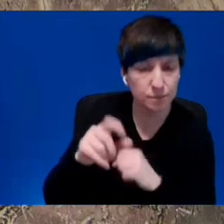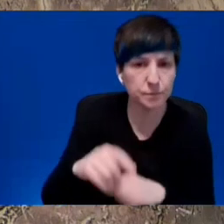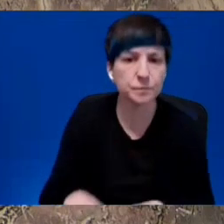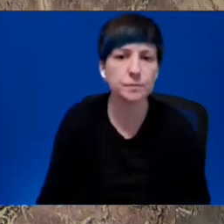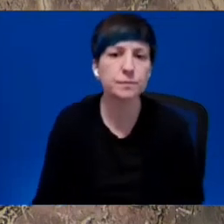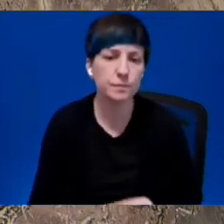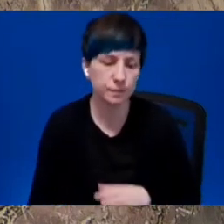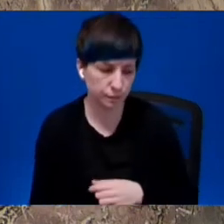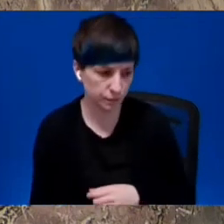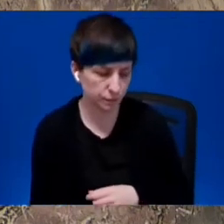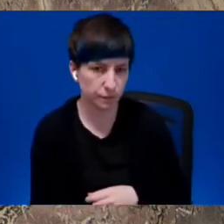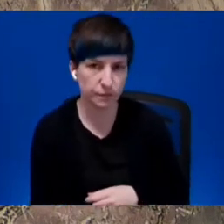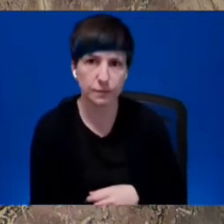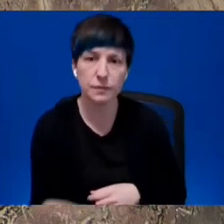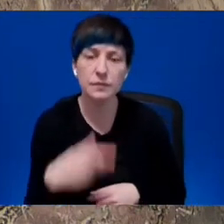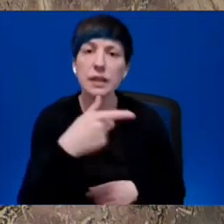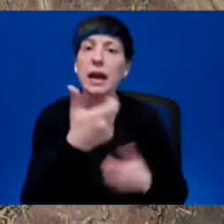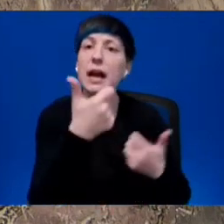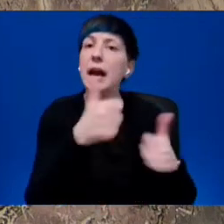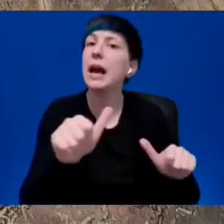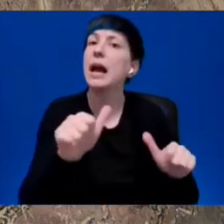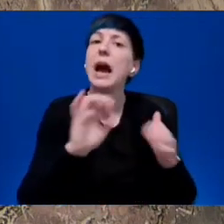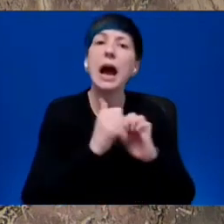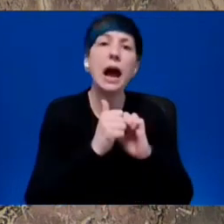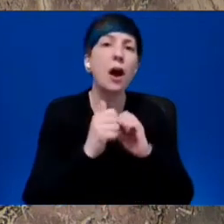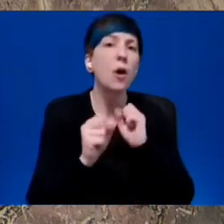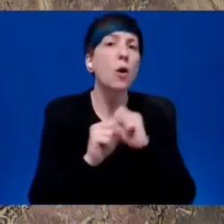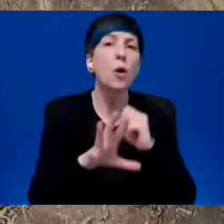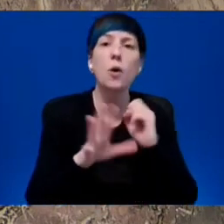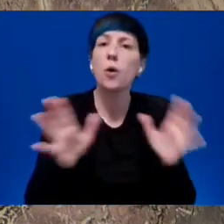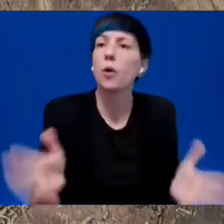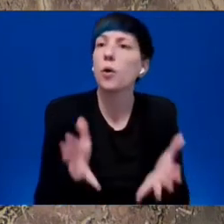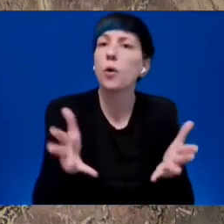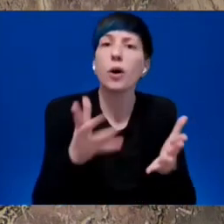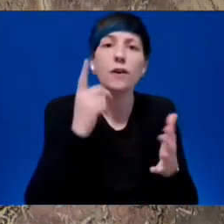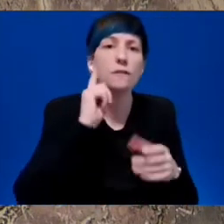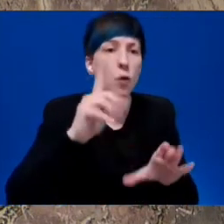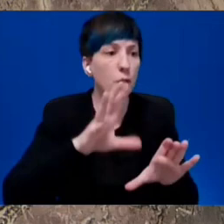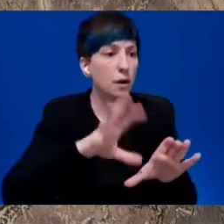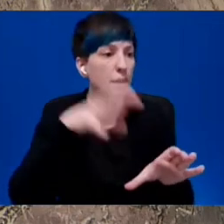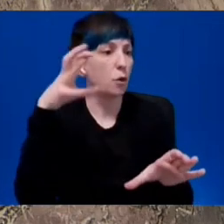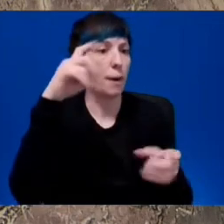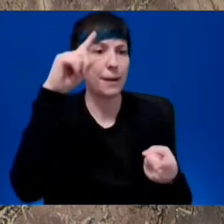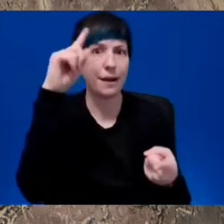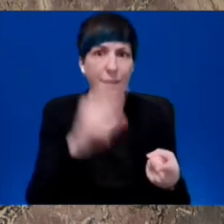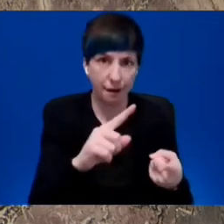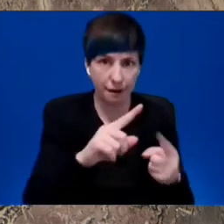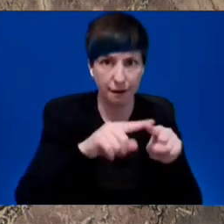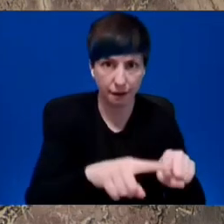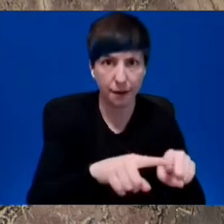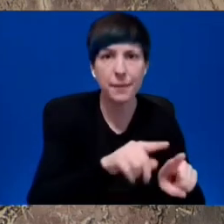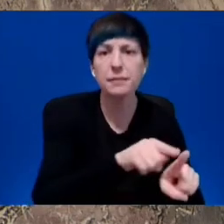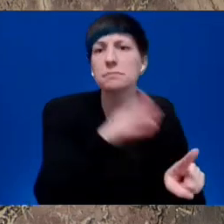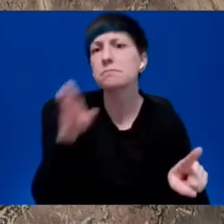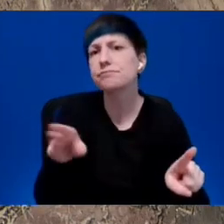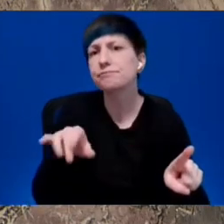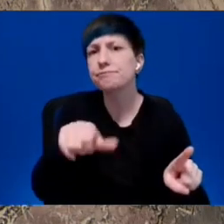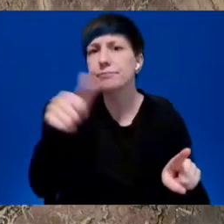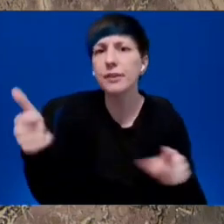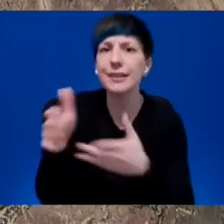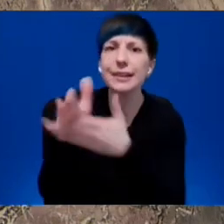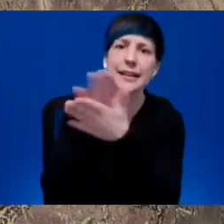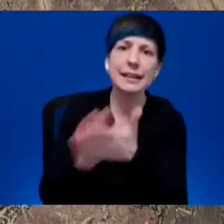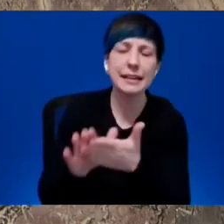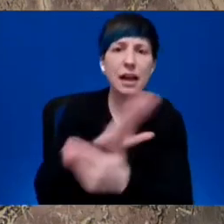for a low-carbon, clean energy future is to present the case as government, to talk about what we're doing, and to put